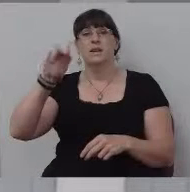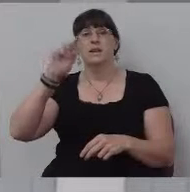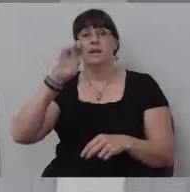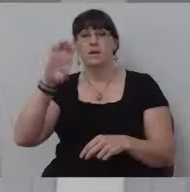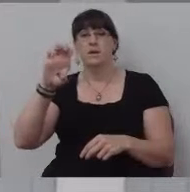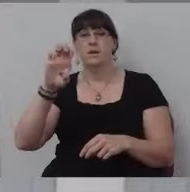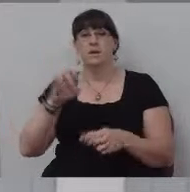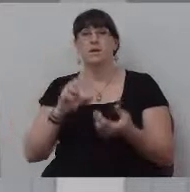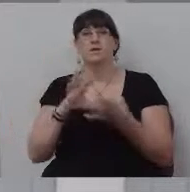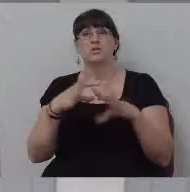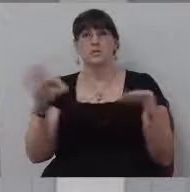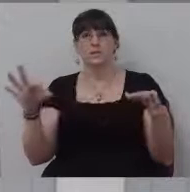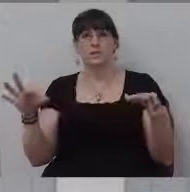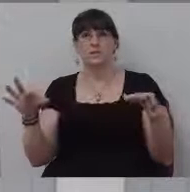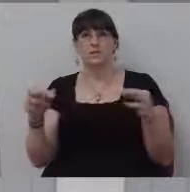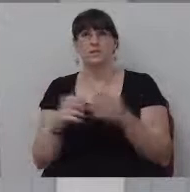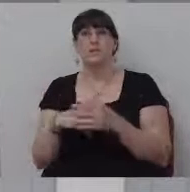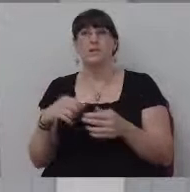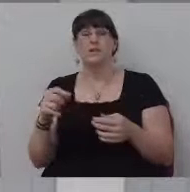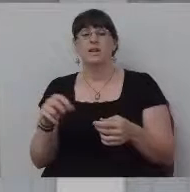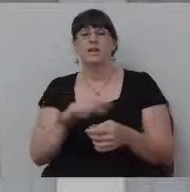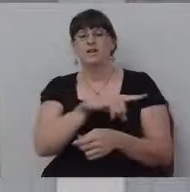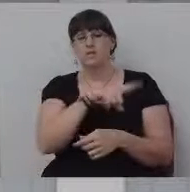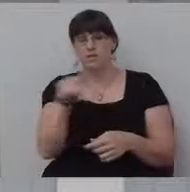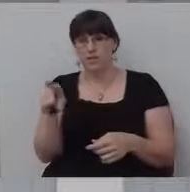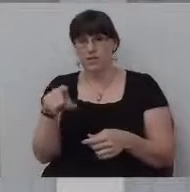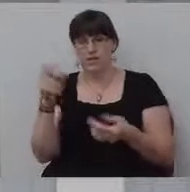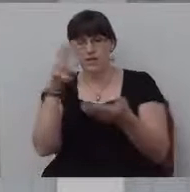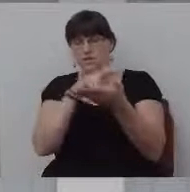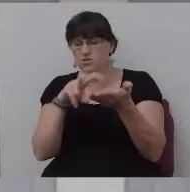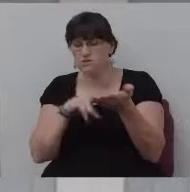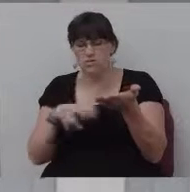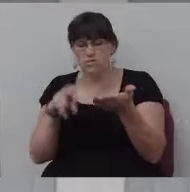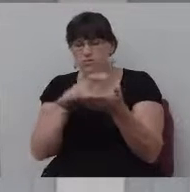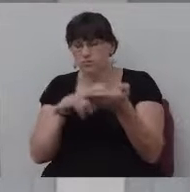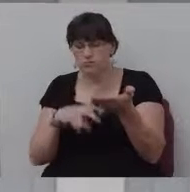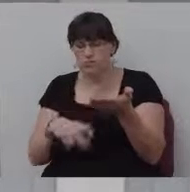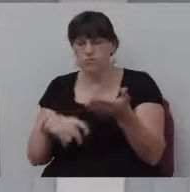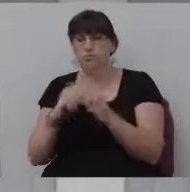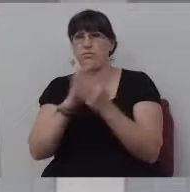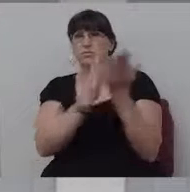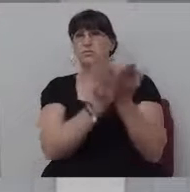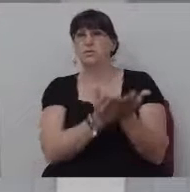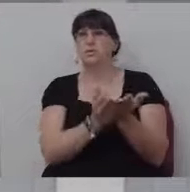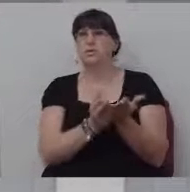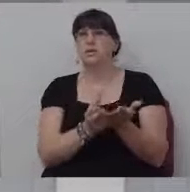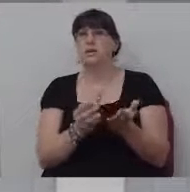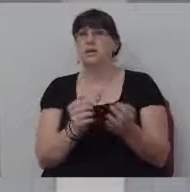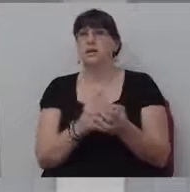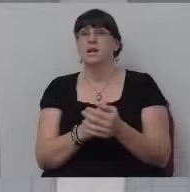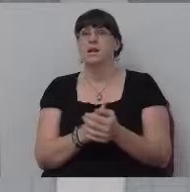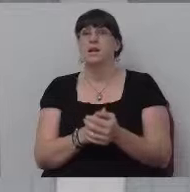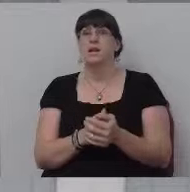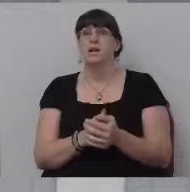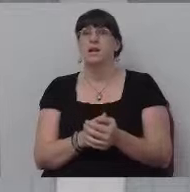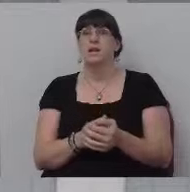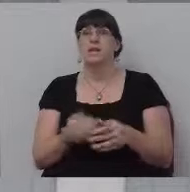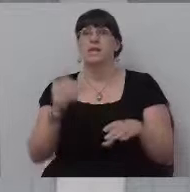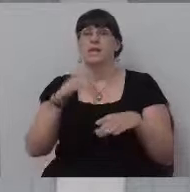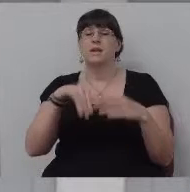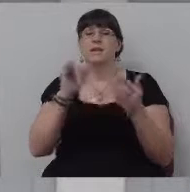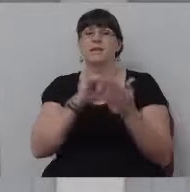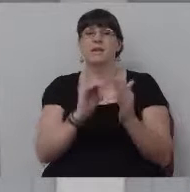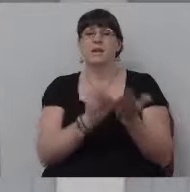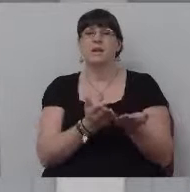give us, they, they study the, the, the manuscript and then they, in the